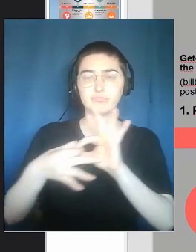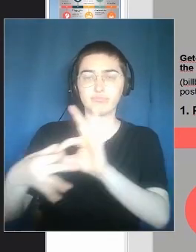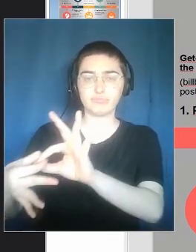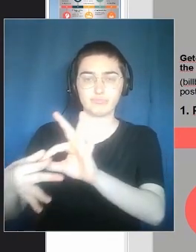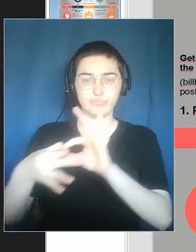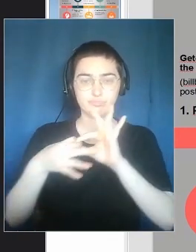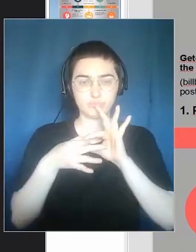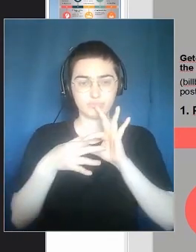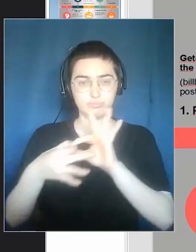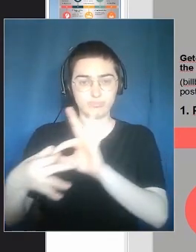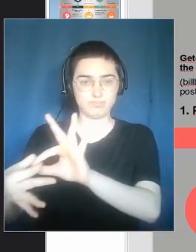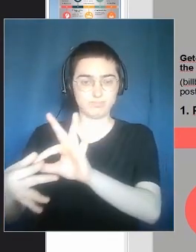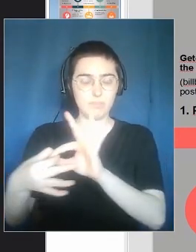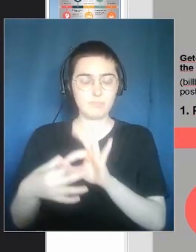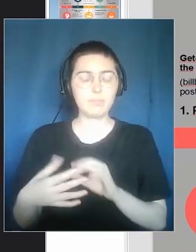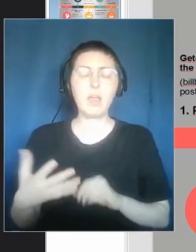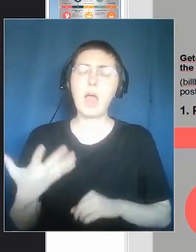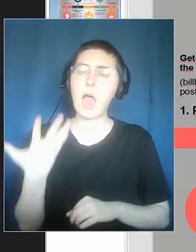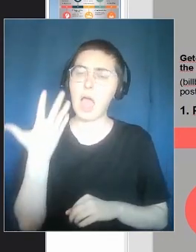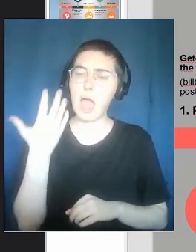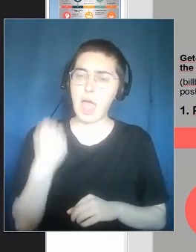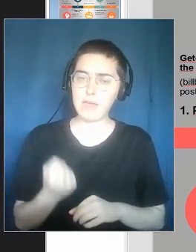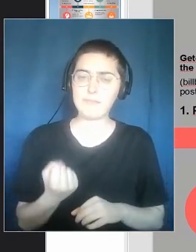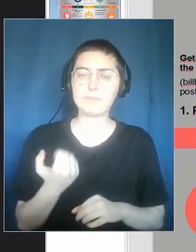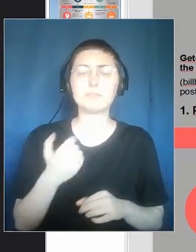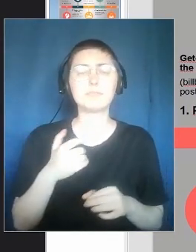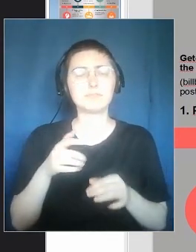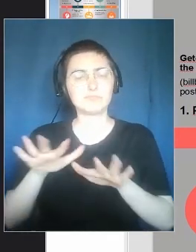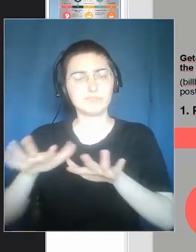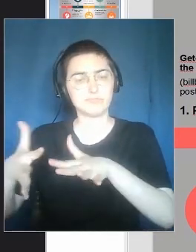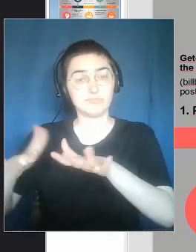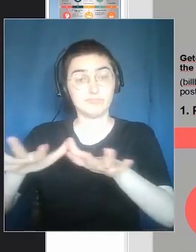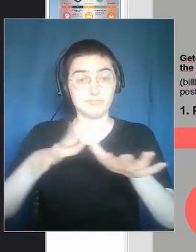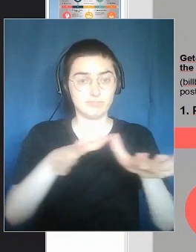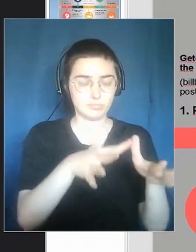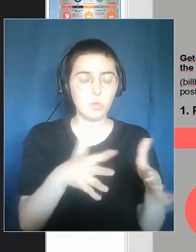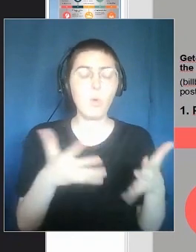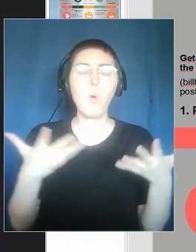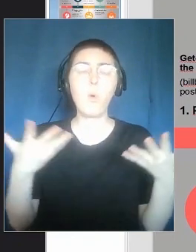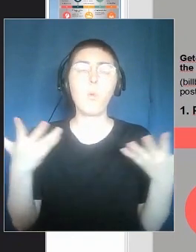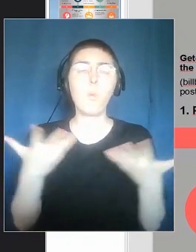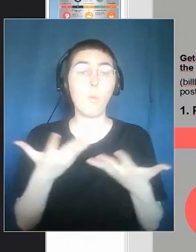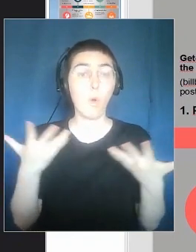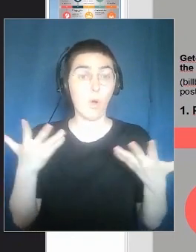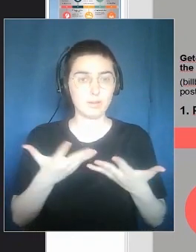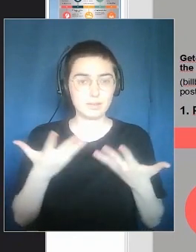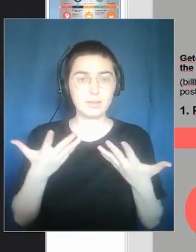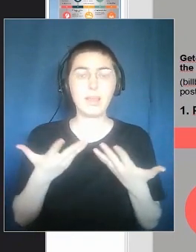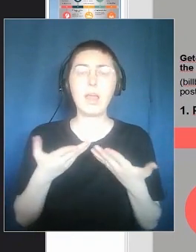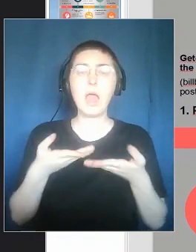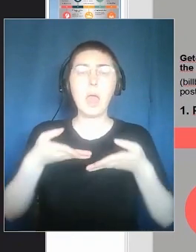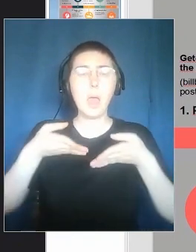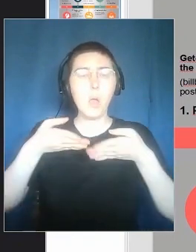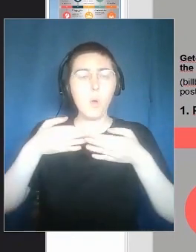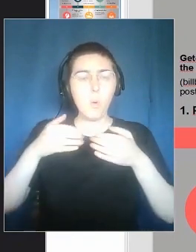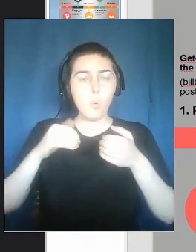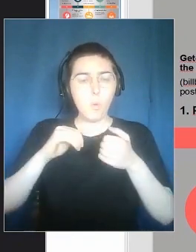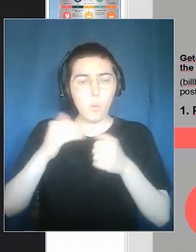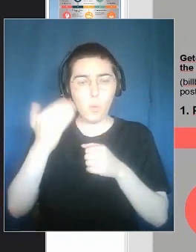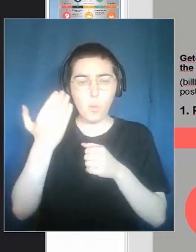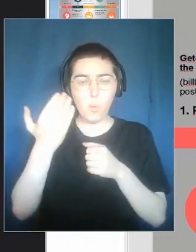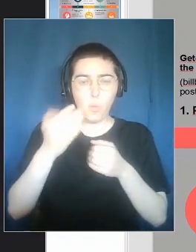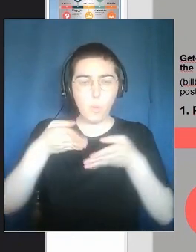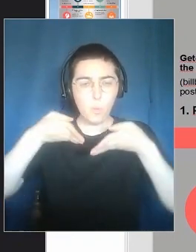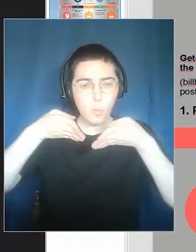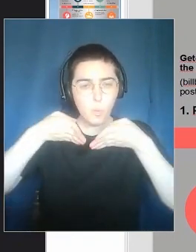different one another, but they share some points. One of them is